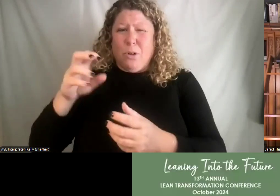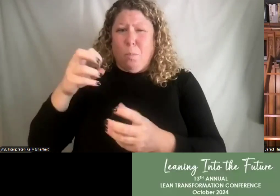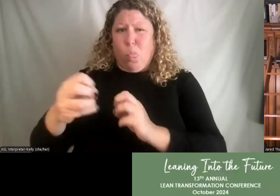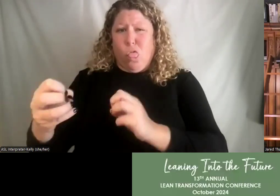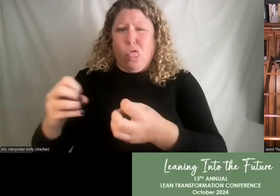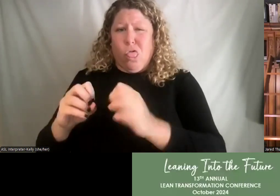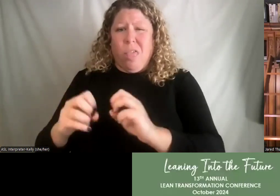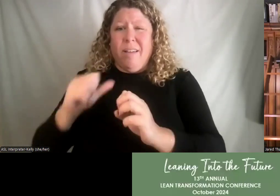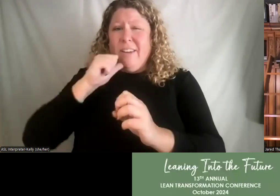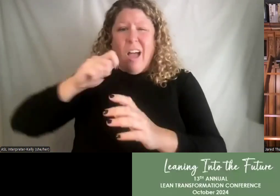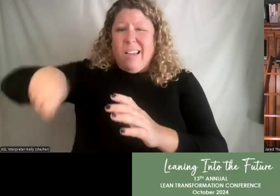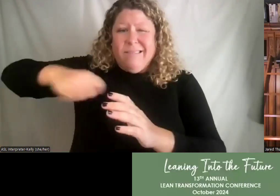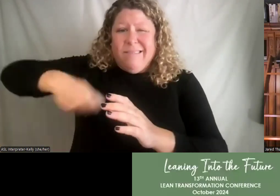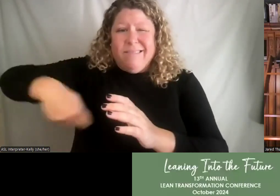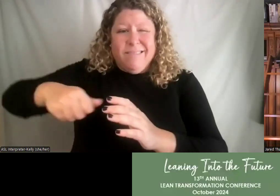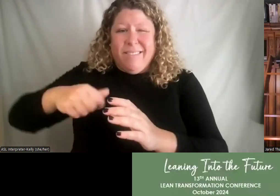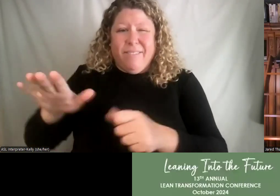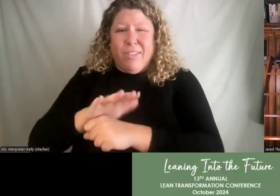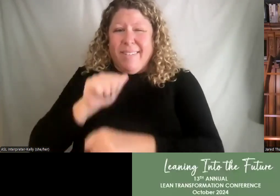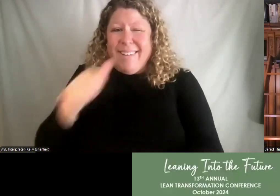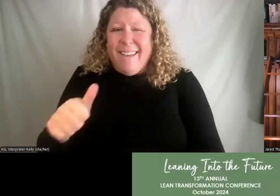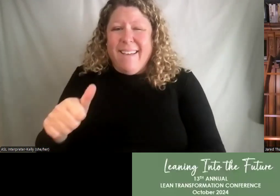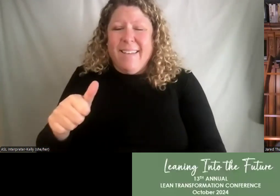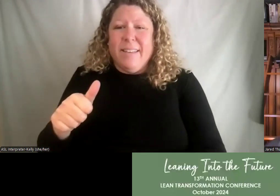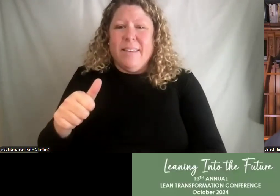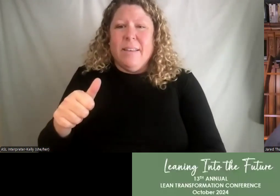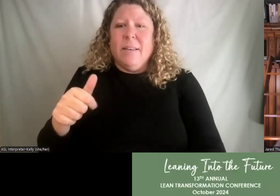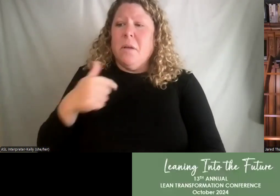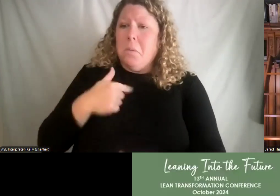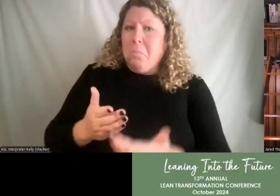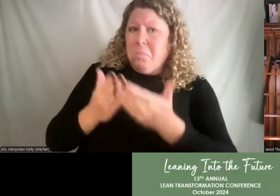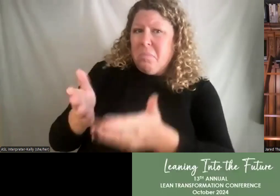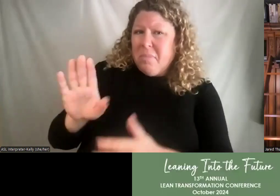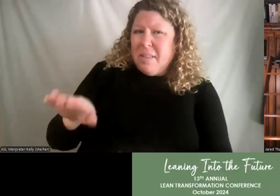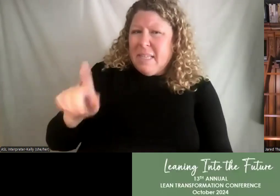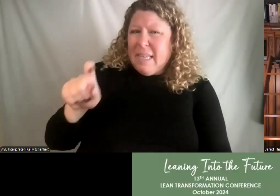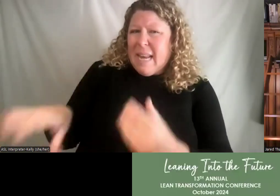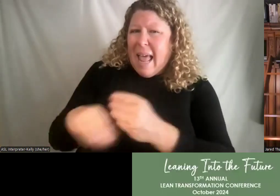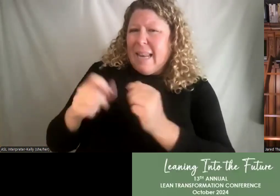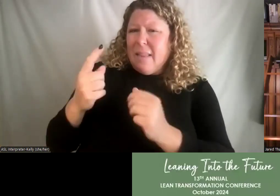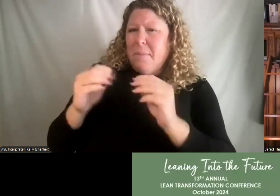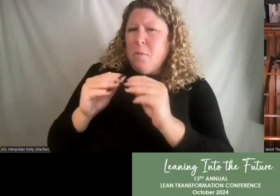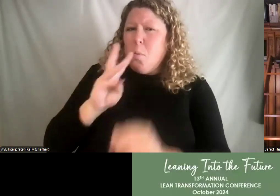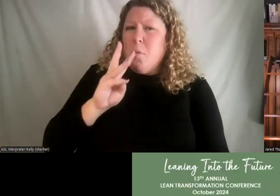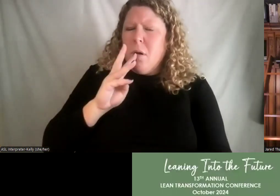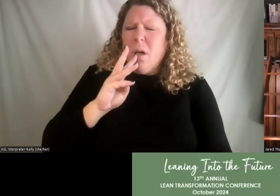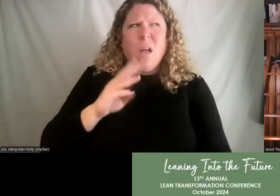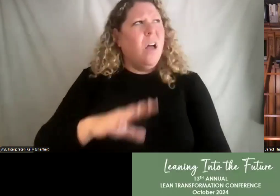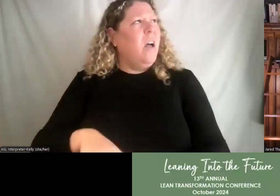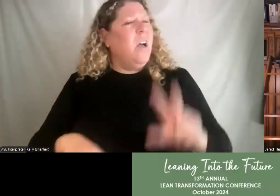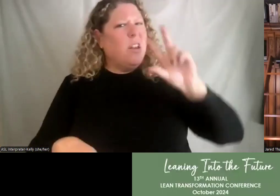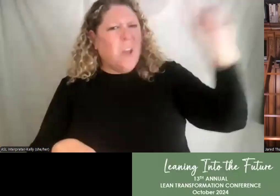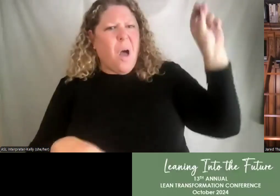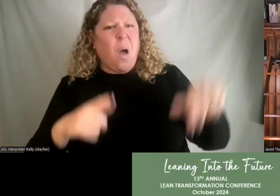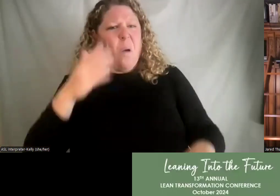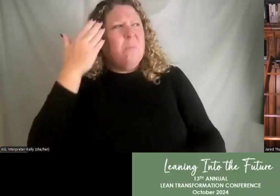like still, you know, dry. And I suggested, hey, you need to put a little bit more water into this. And he got upset at me and told me I didn't know what I